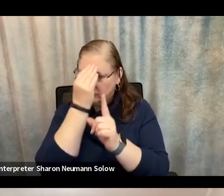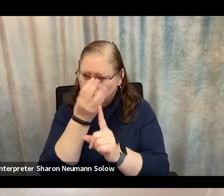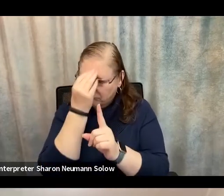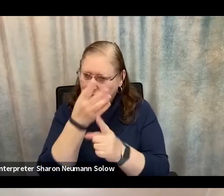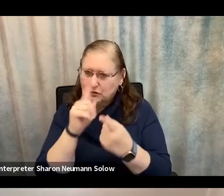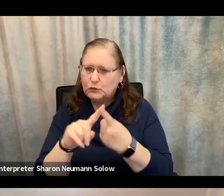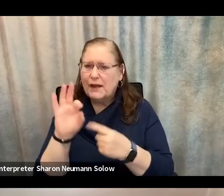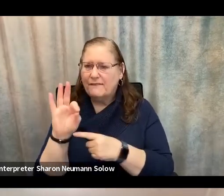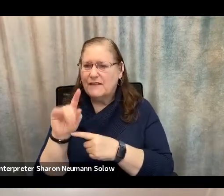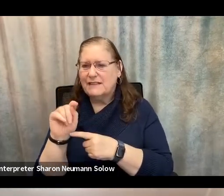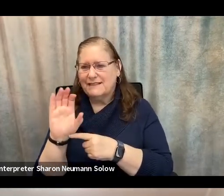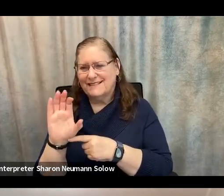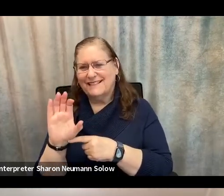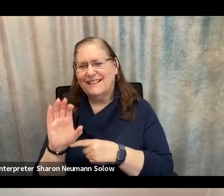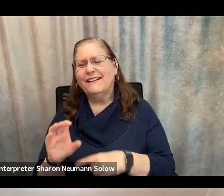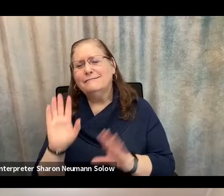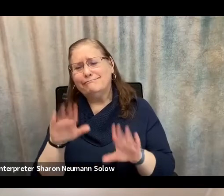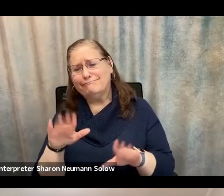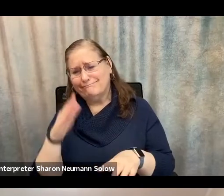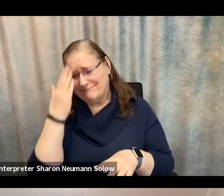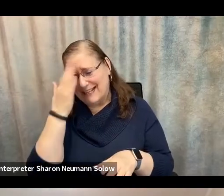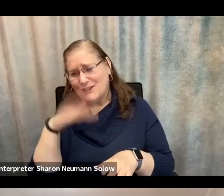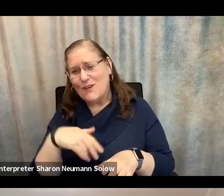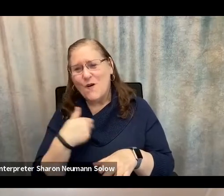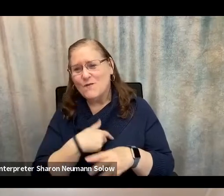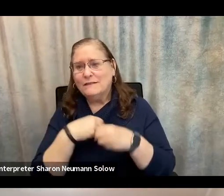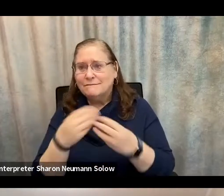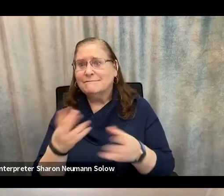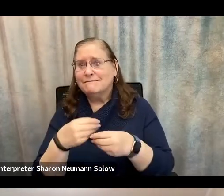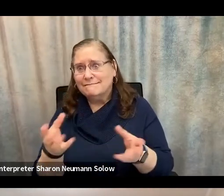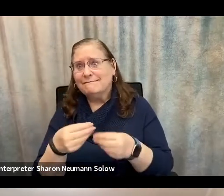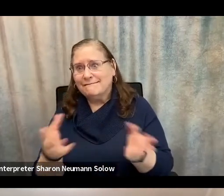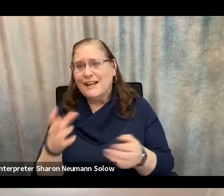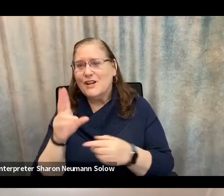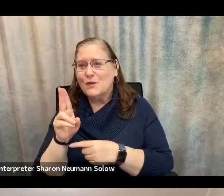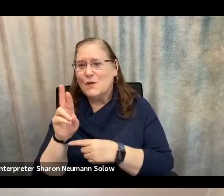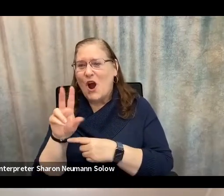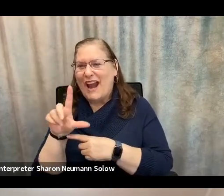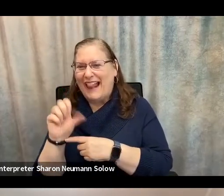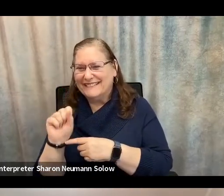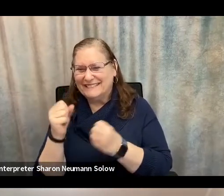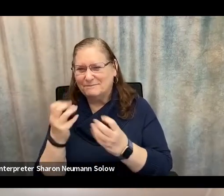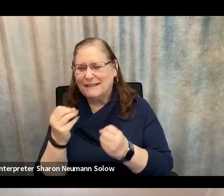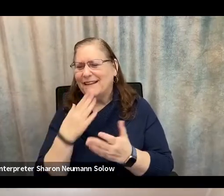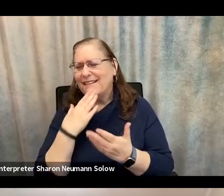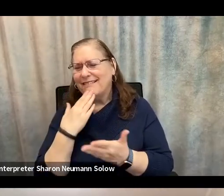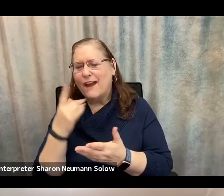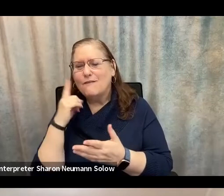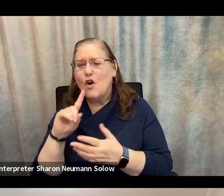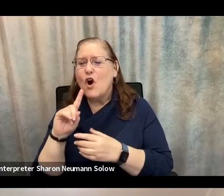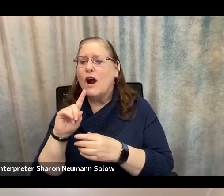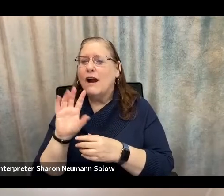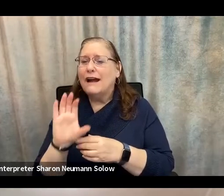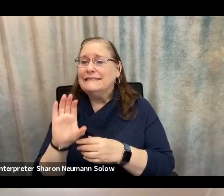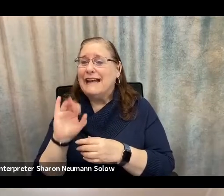Again, I know we're giving out a lot of URLs. And thank you so much for the people from the Center of Independent Living who are putting it